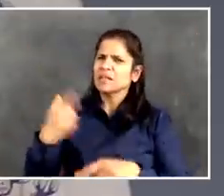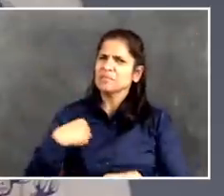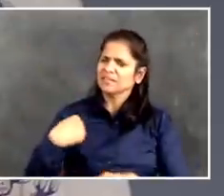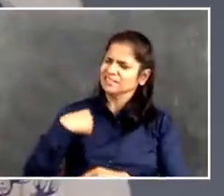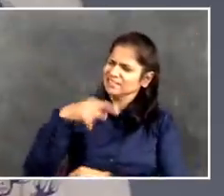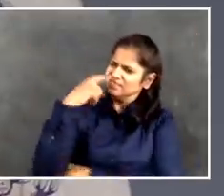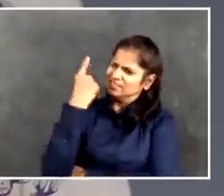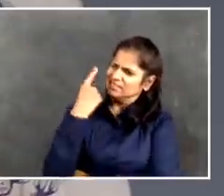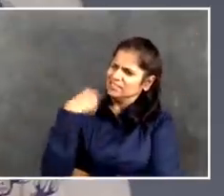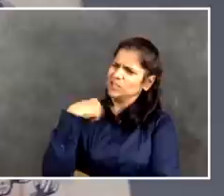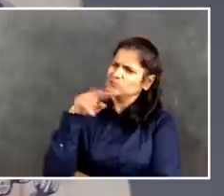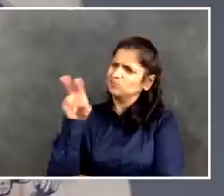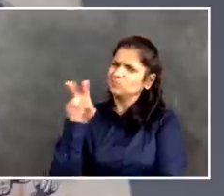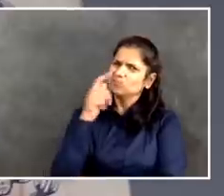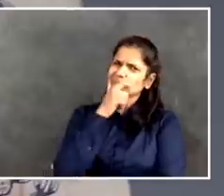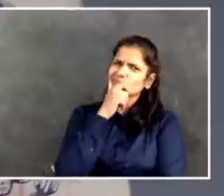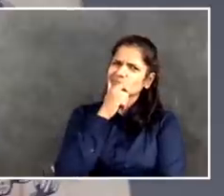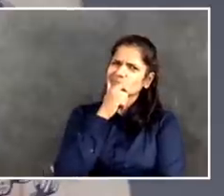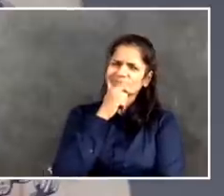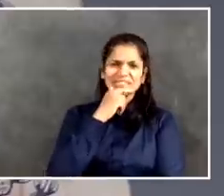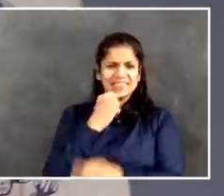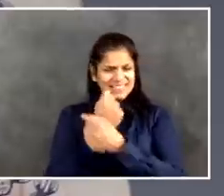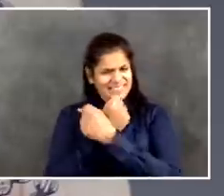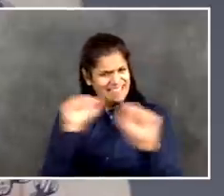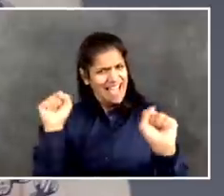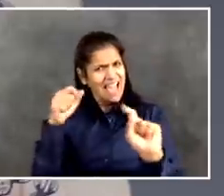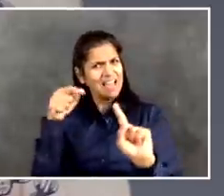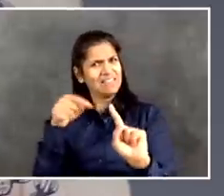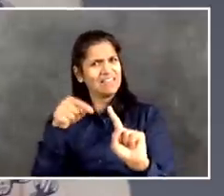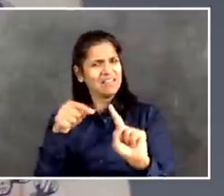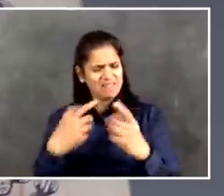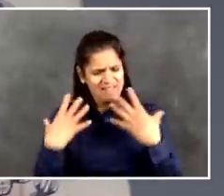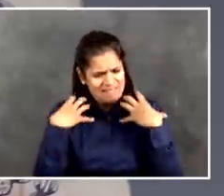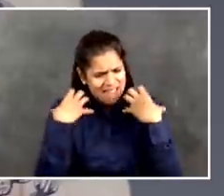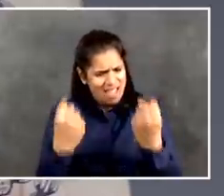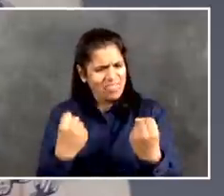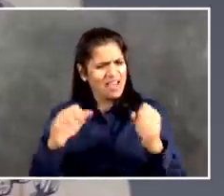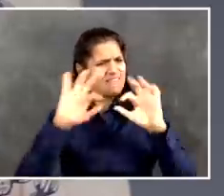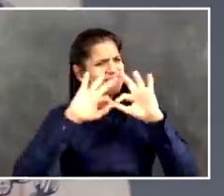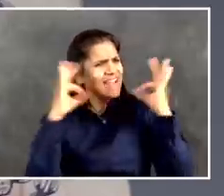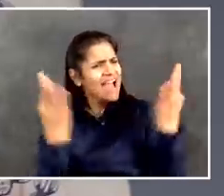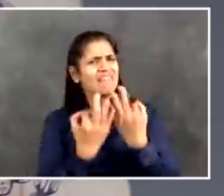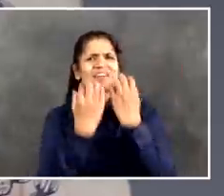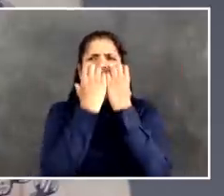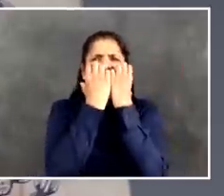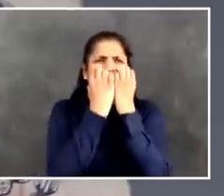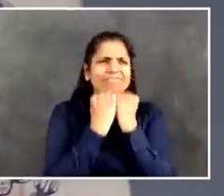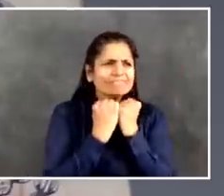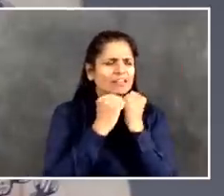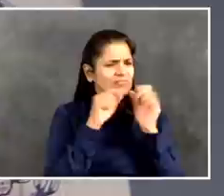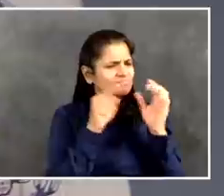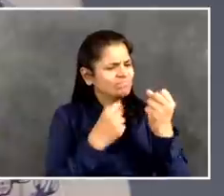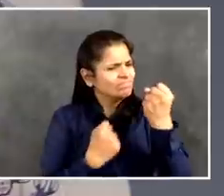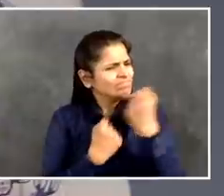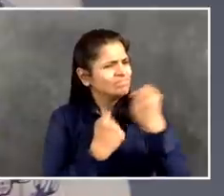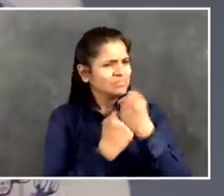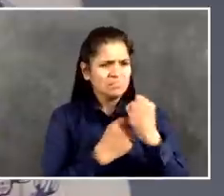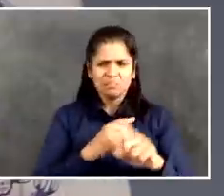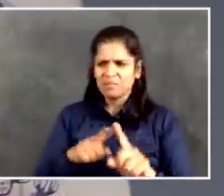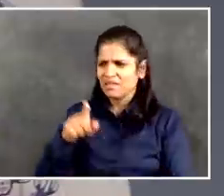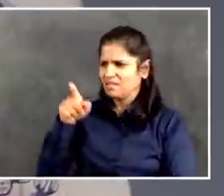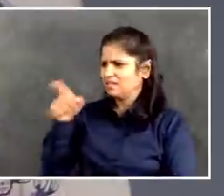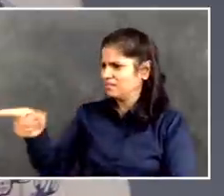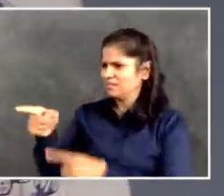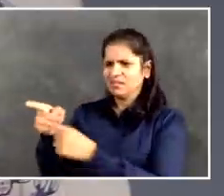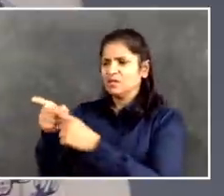it will not only backfire, it will set us back by months and months. And the recovery